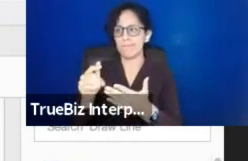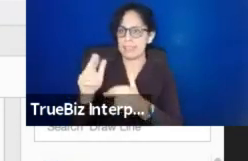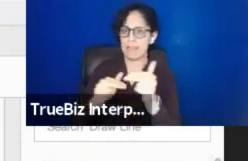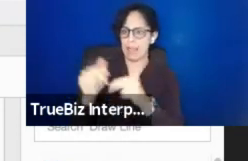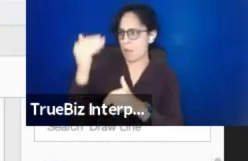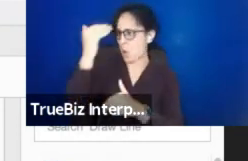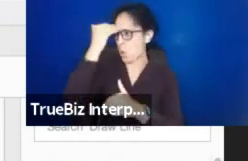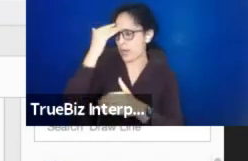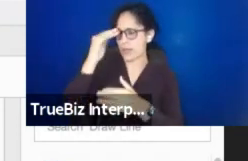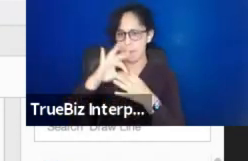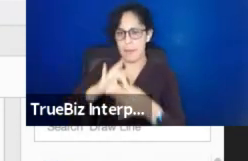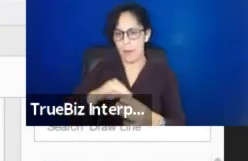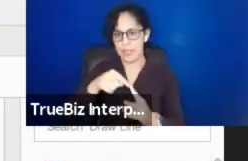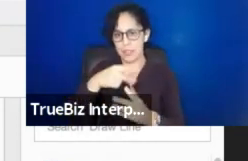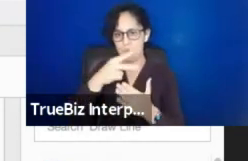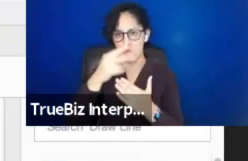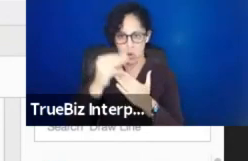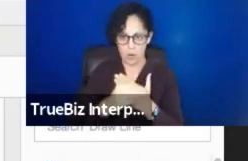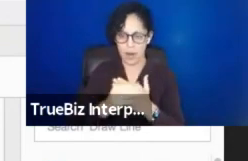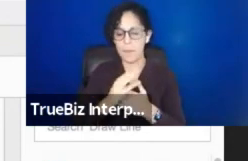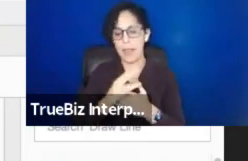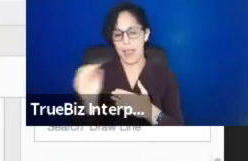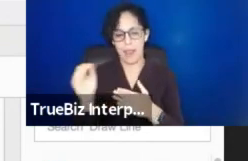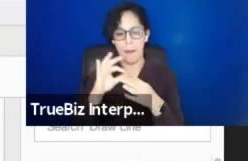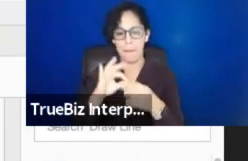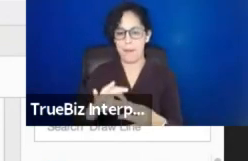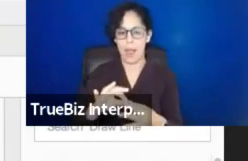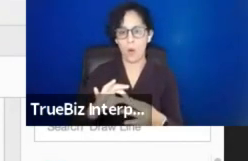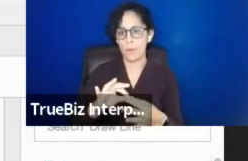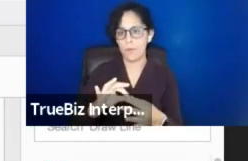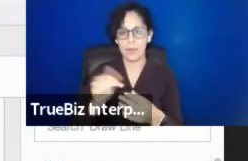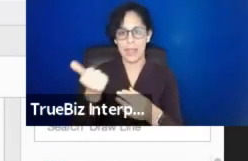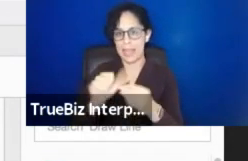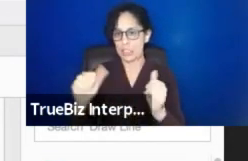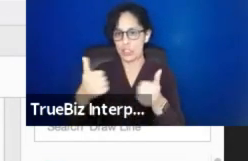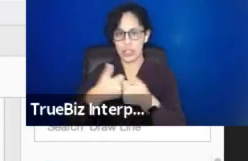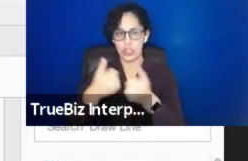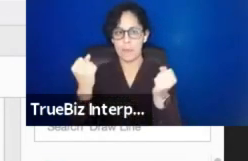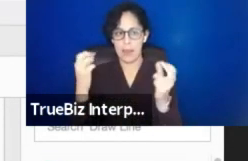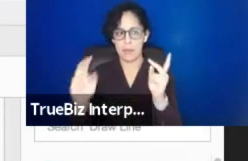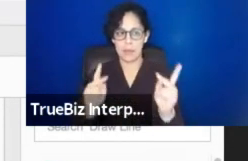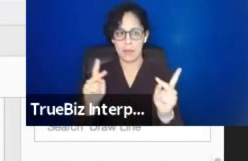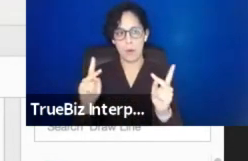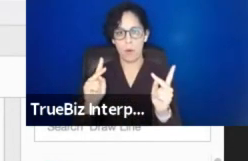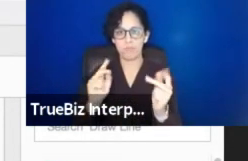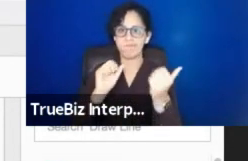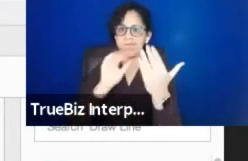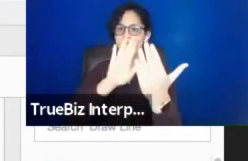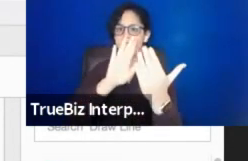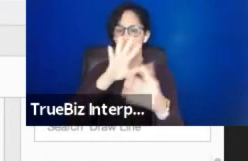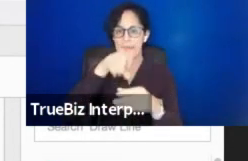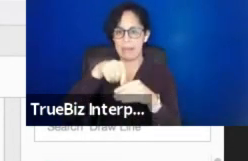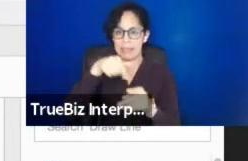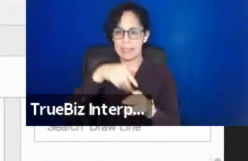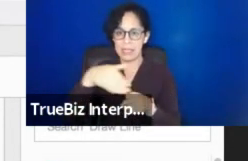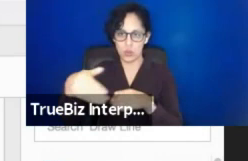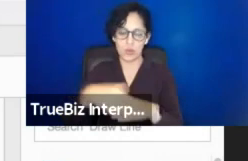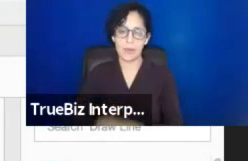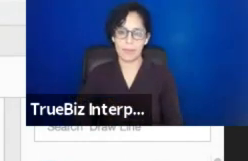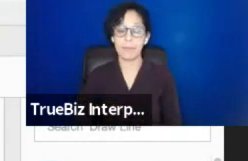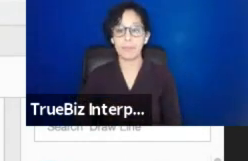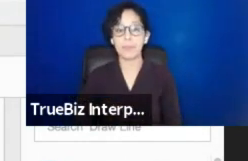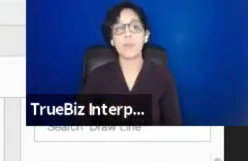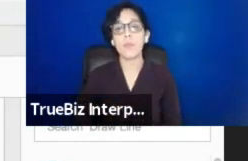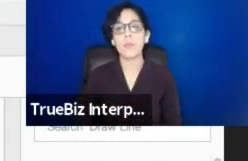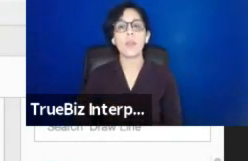about this program and about the challenges facing caregivers in this industry. And then I put an example of our grant